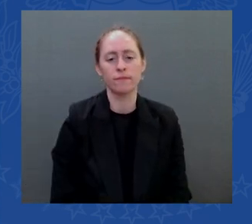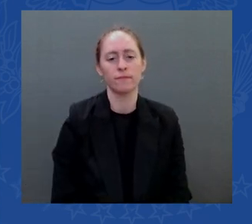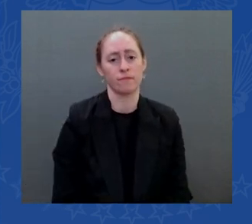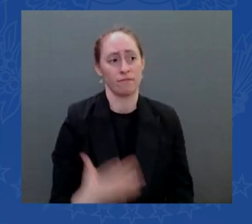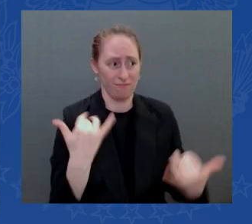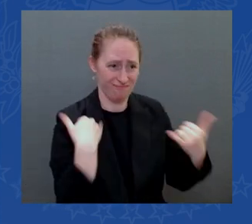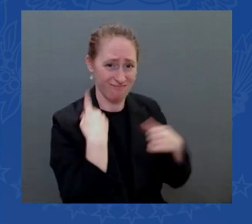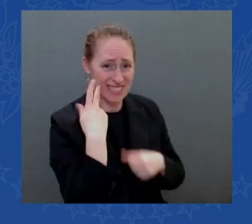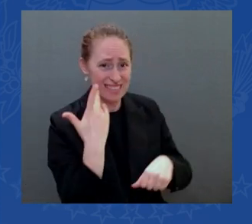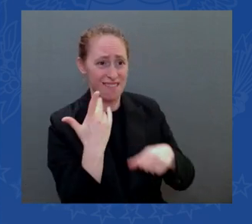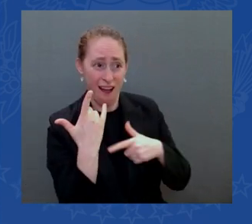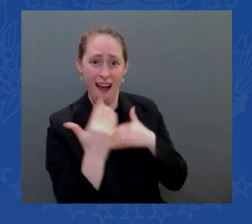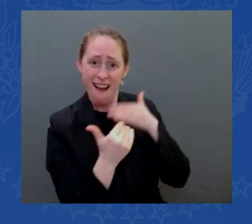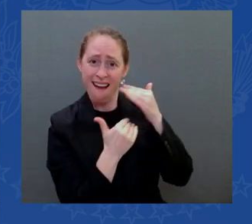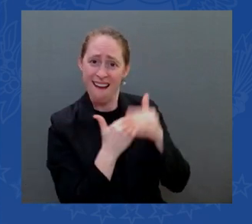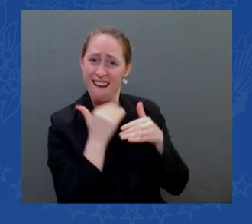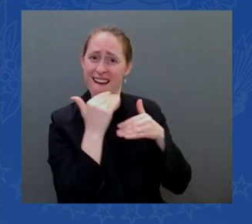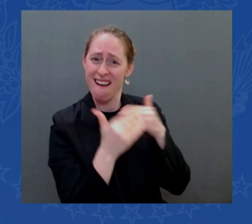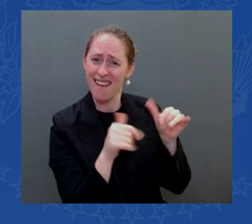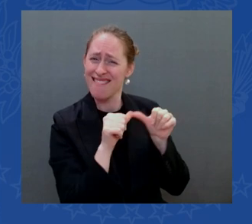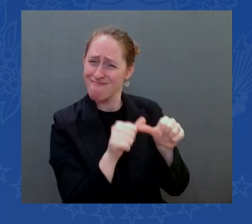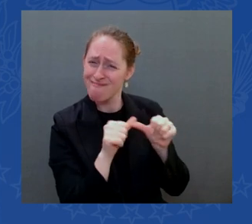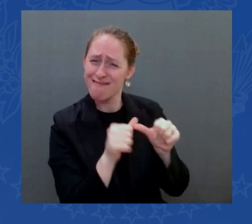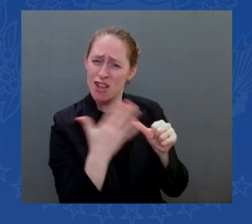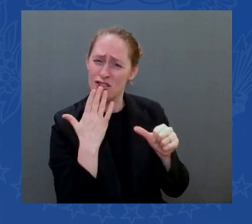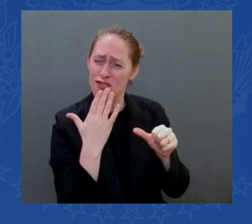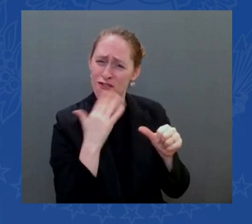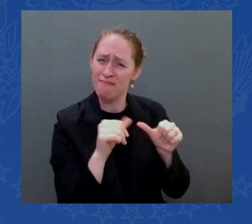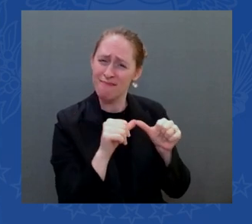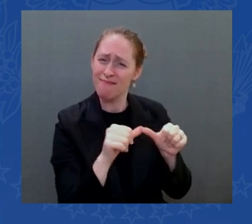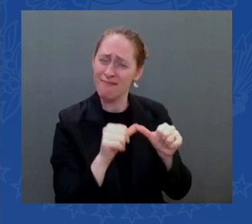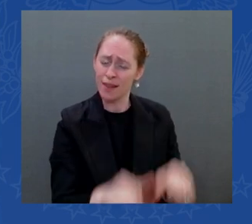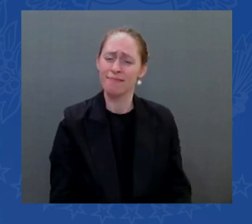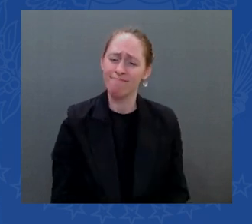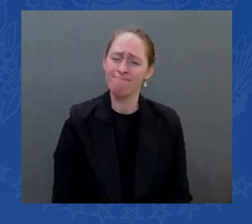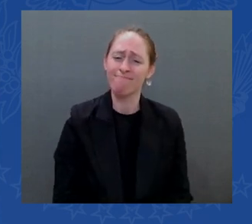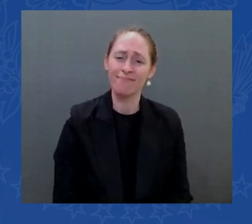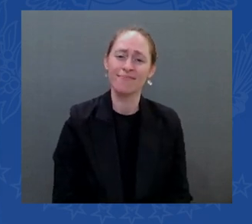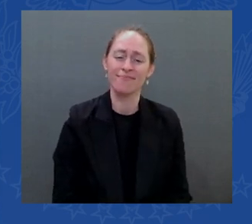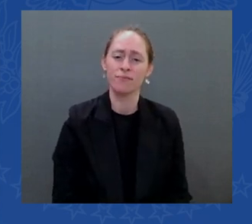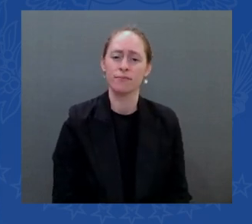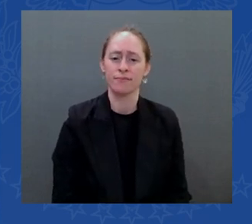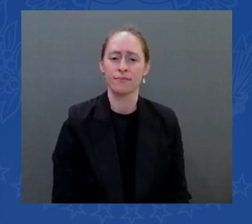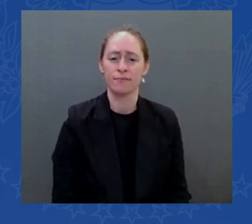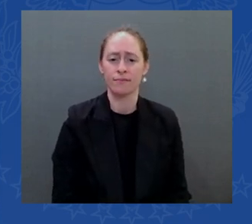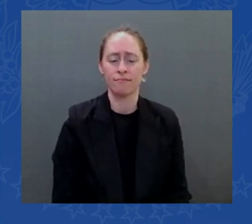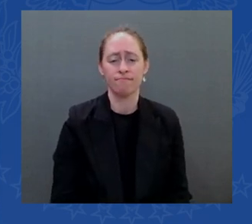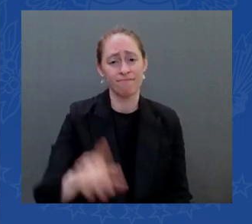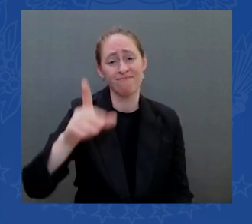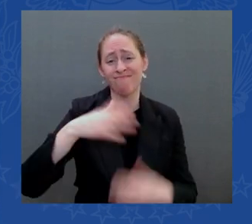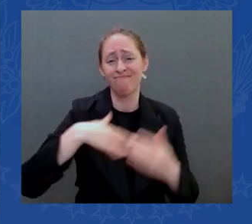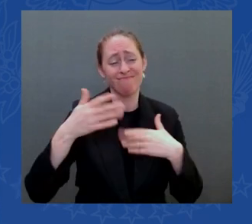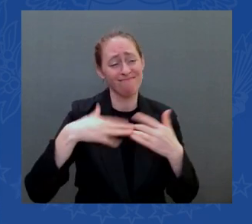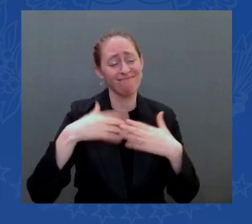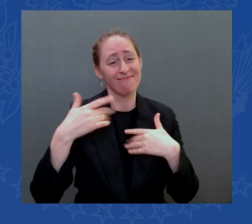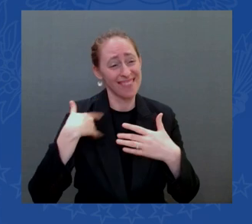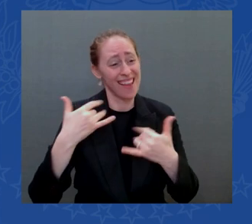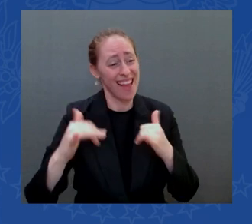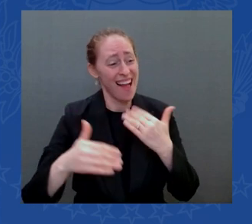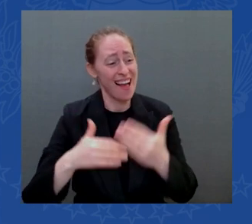with higher prices i grew up in a family where the price of gasoline went up at the pump was a discussion at the kitchen table